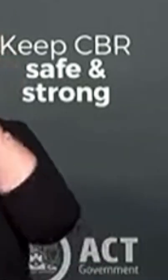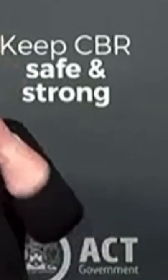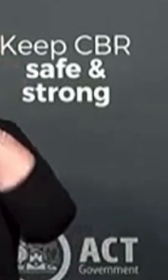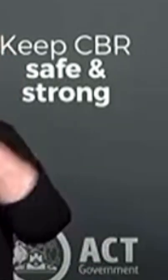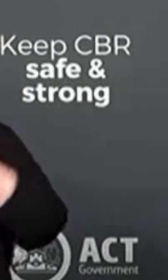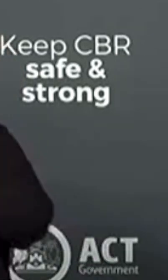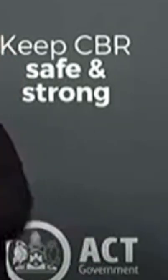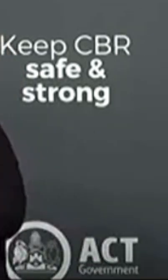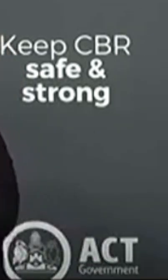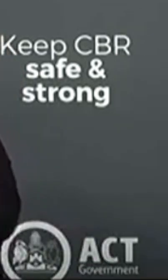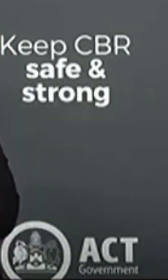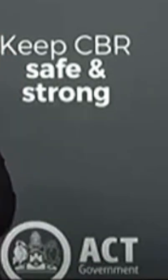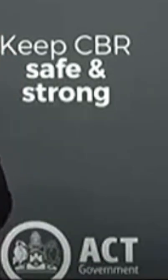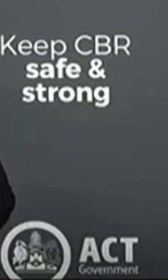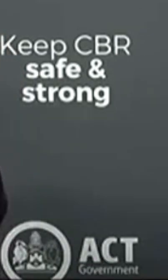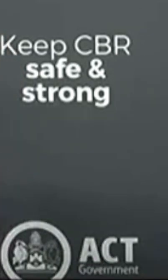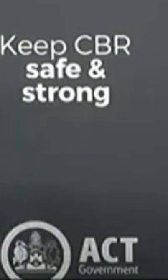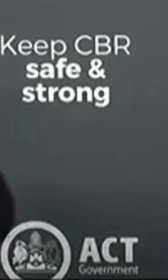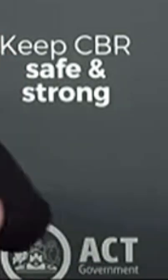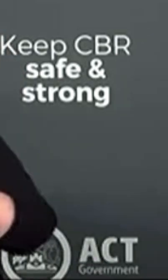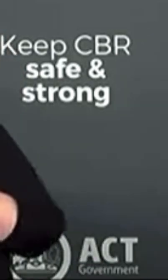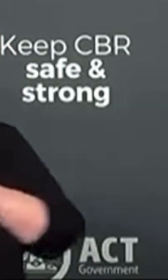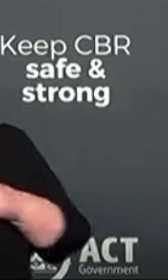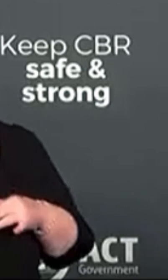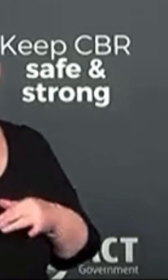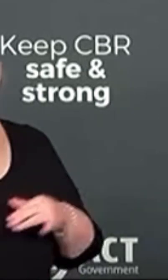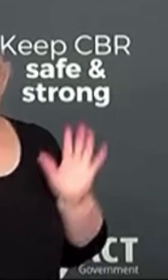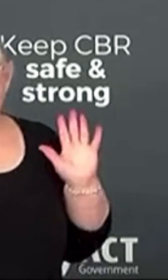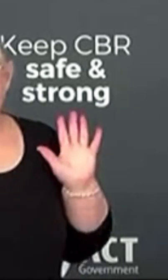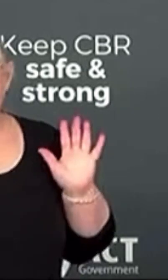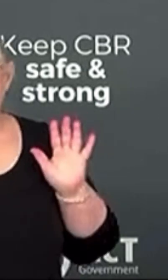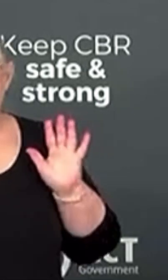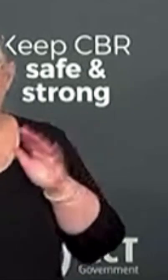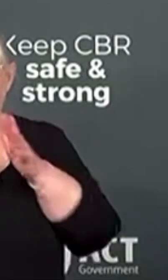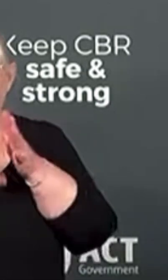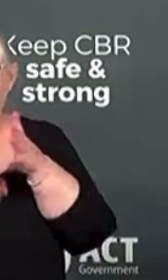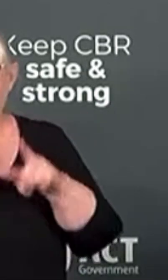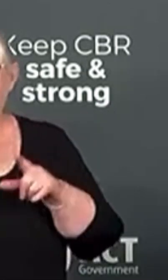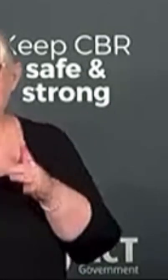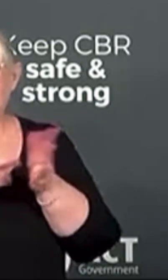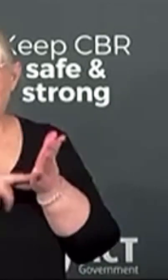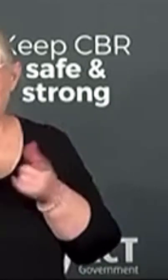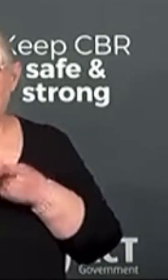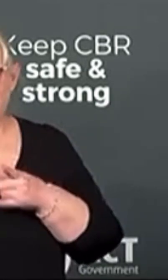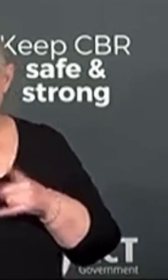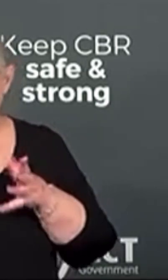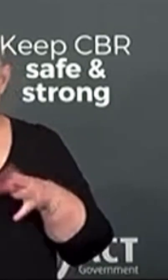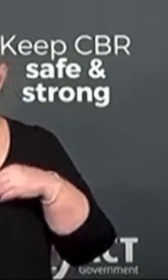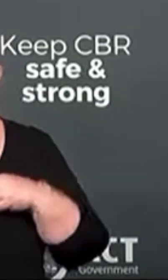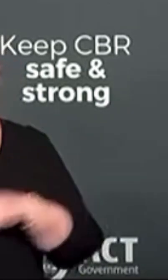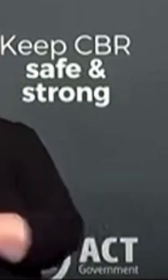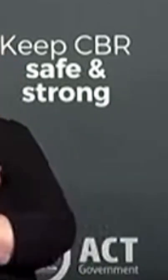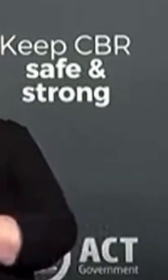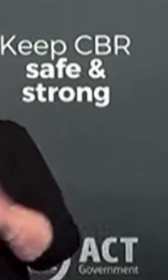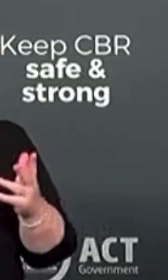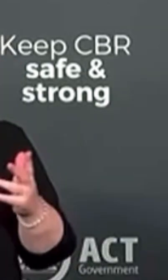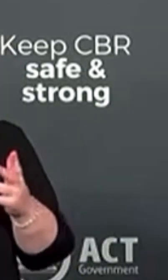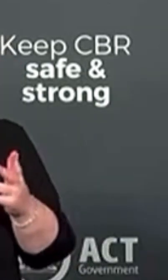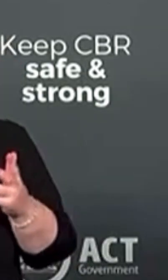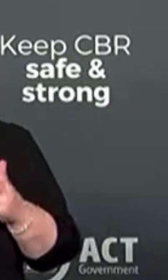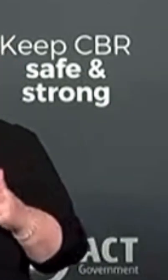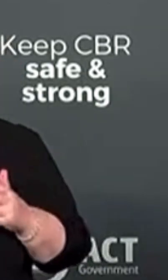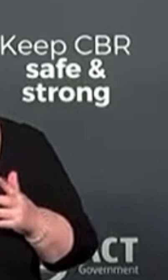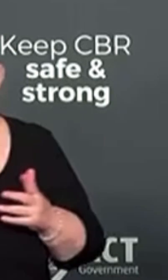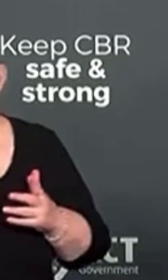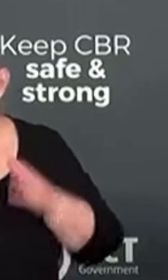through to people who just don't believe in vaccines, are just not going to. So there's really not much